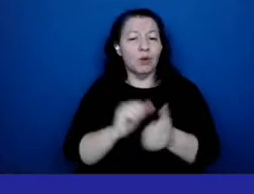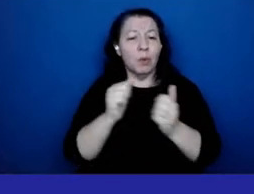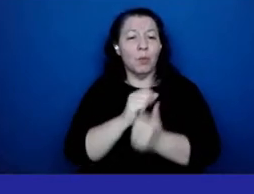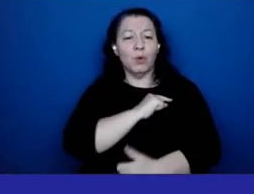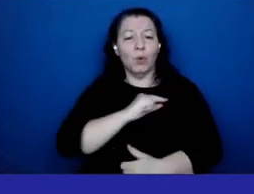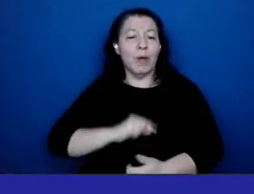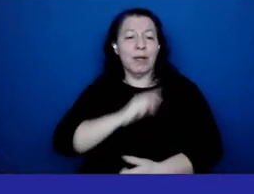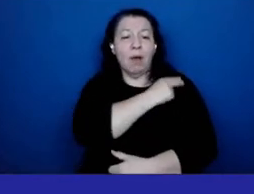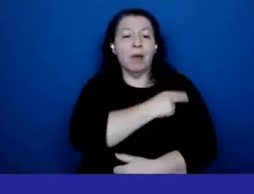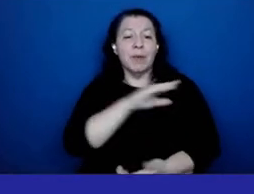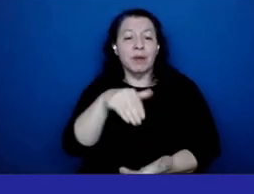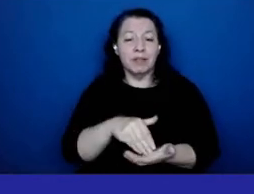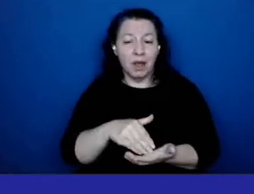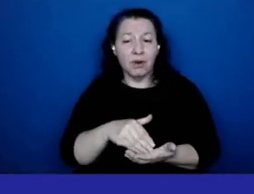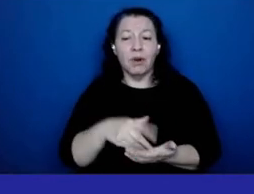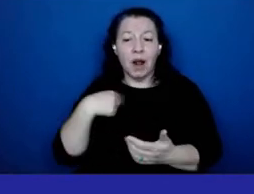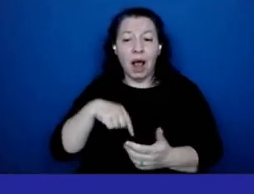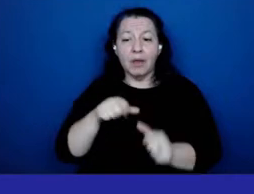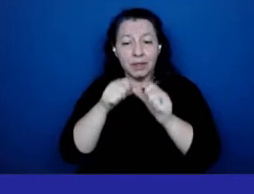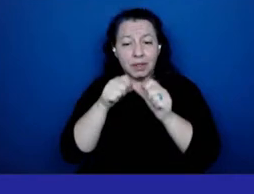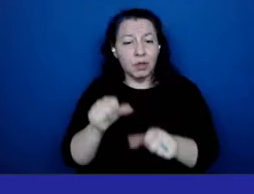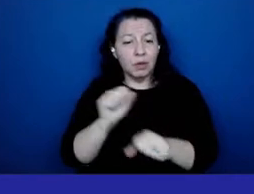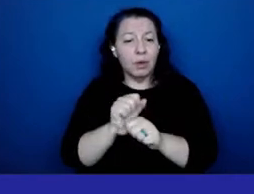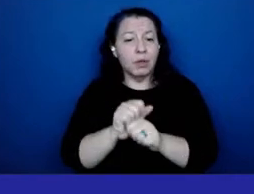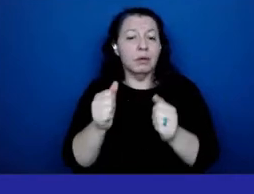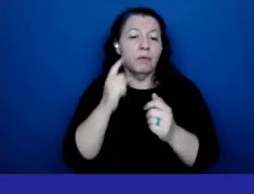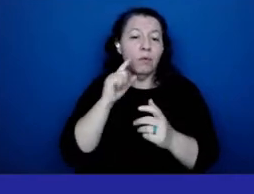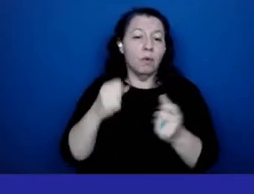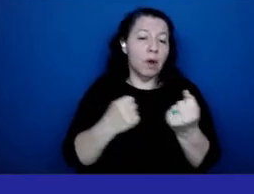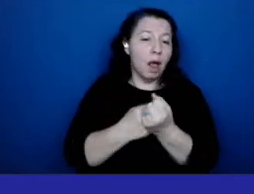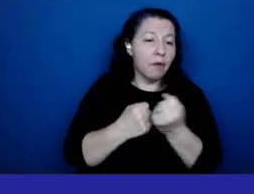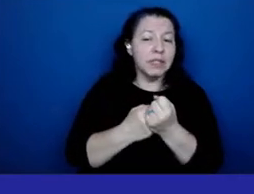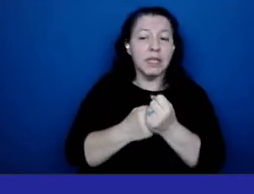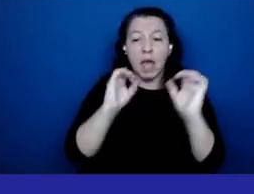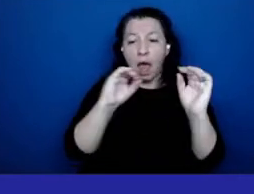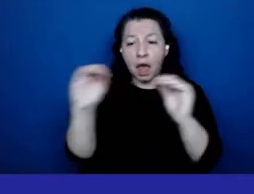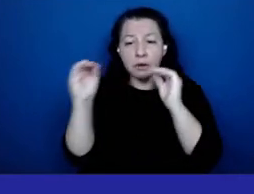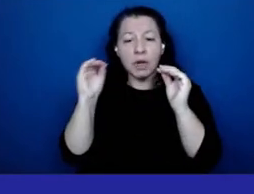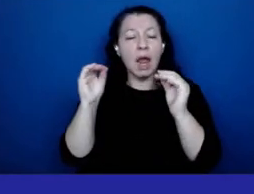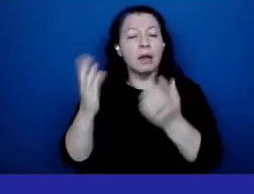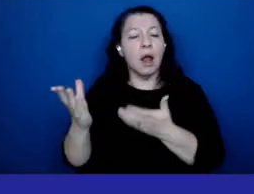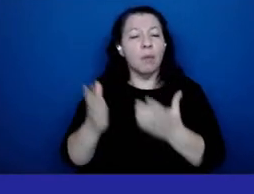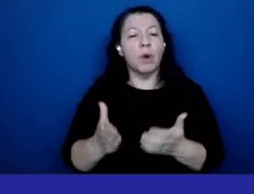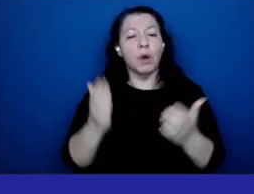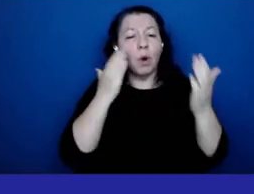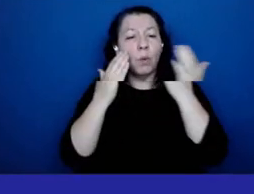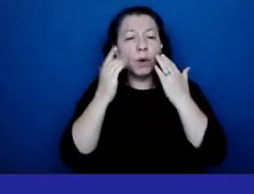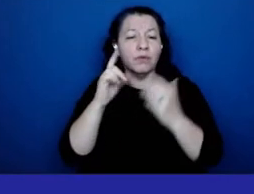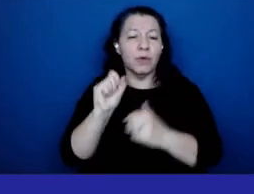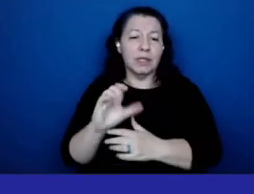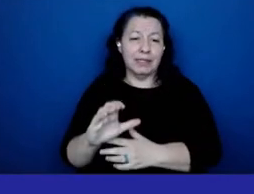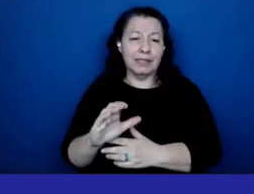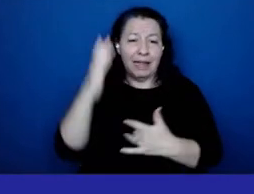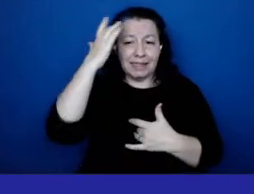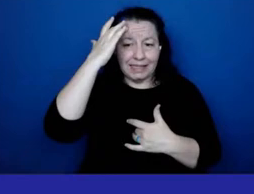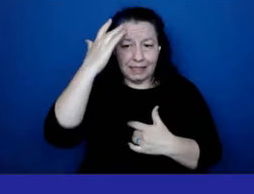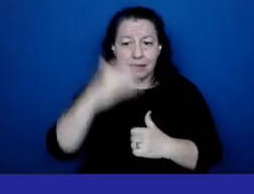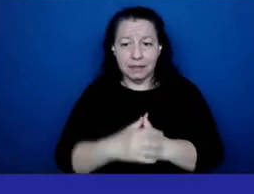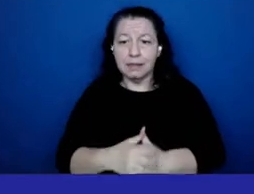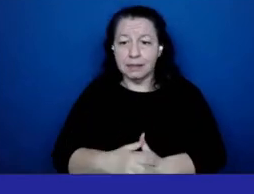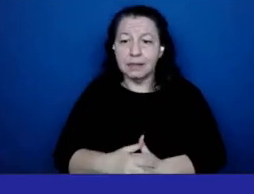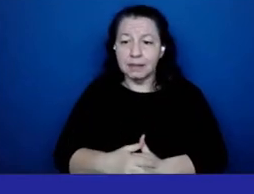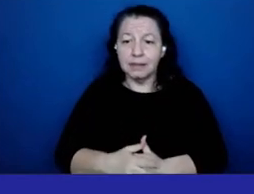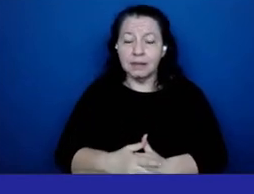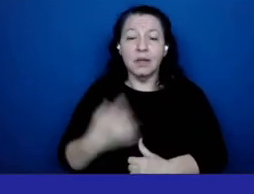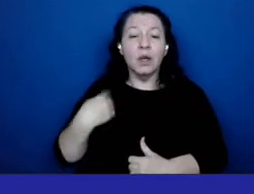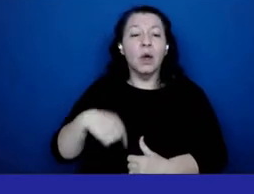as we forge toward advocacy, educate, and bring awareness to sickle cell disease. We want